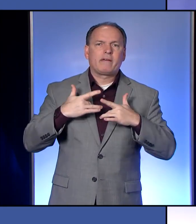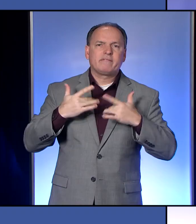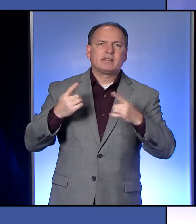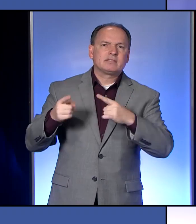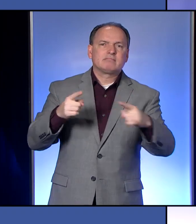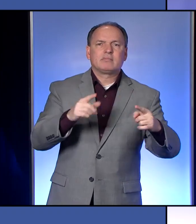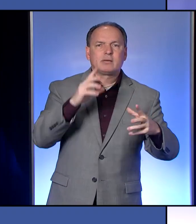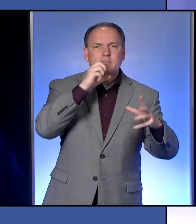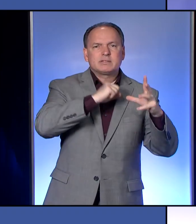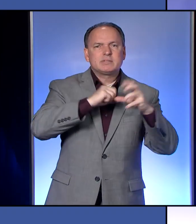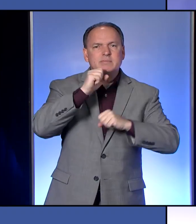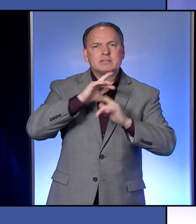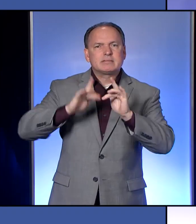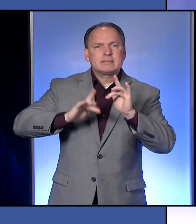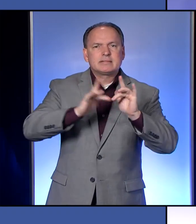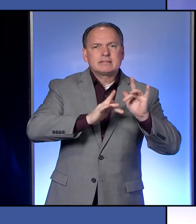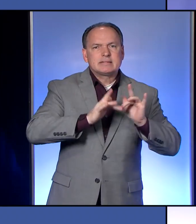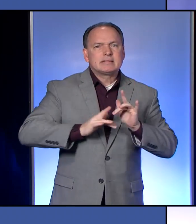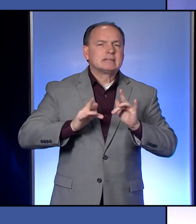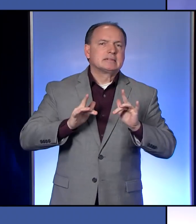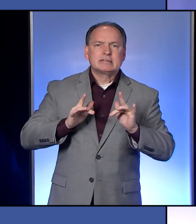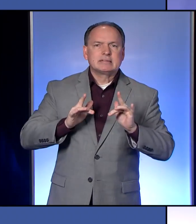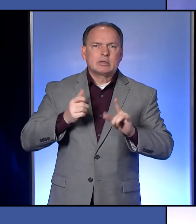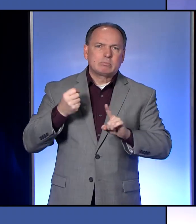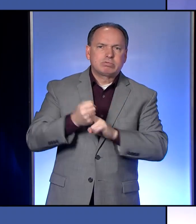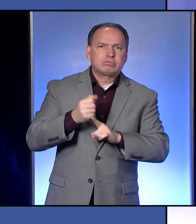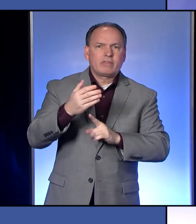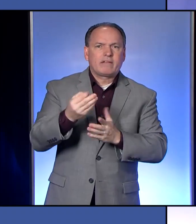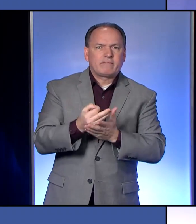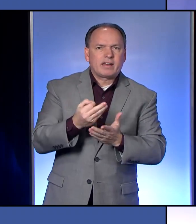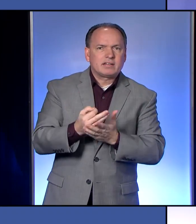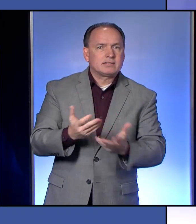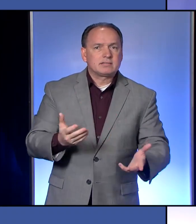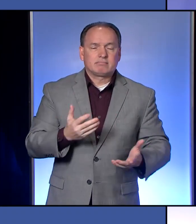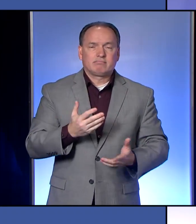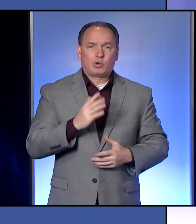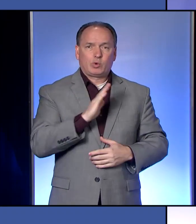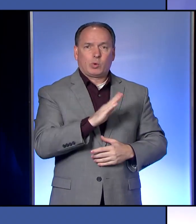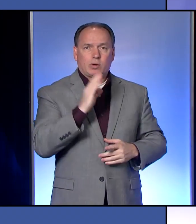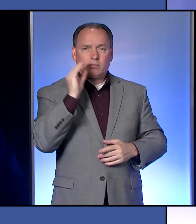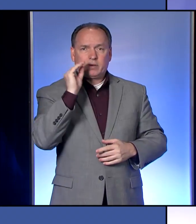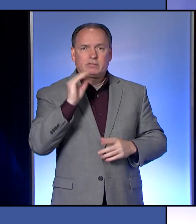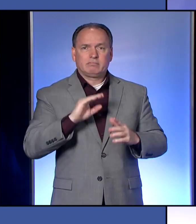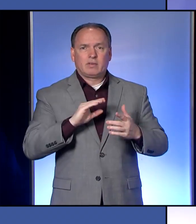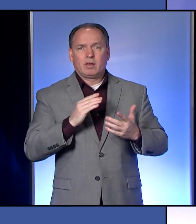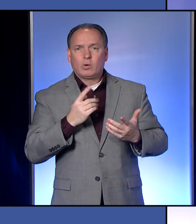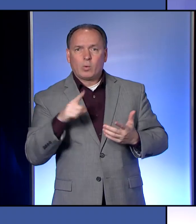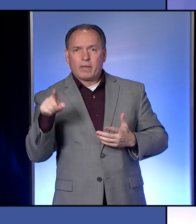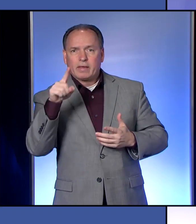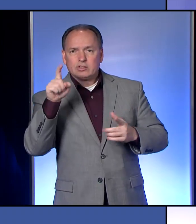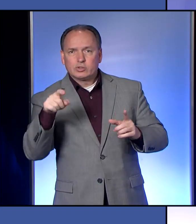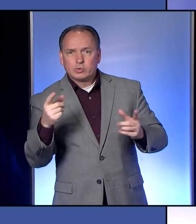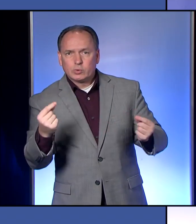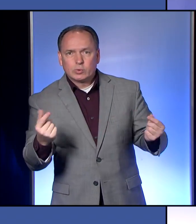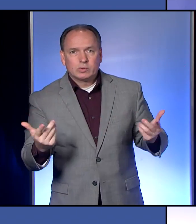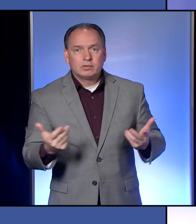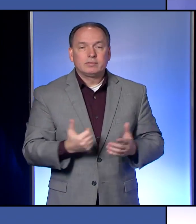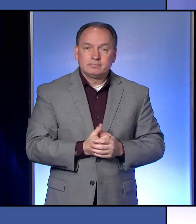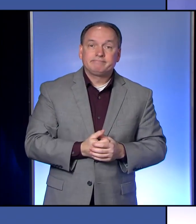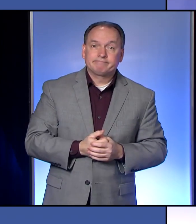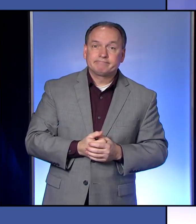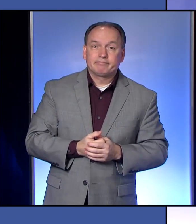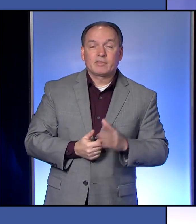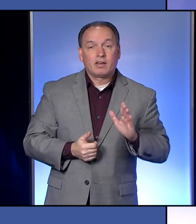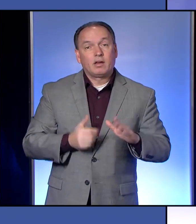is really making an impact on their finances. Any thoughts of what those folks should do? This is going to be very